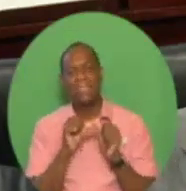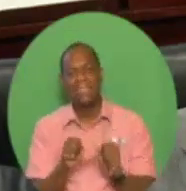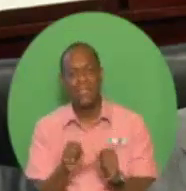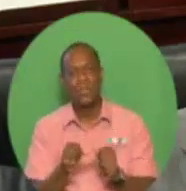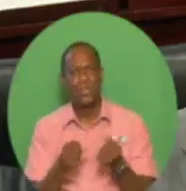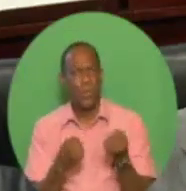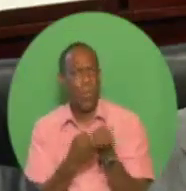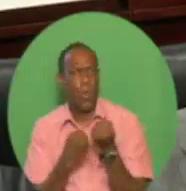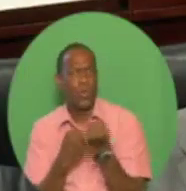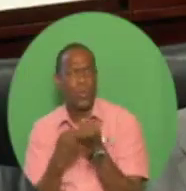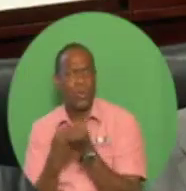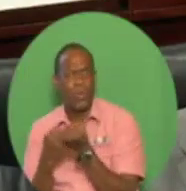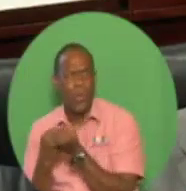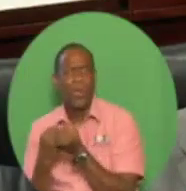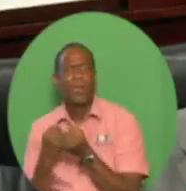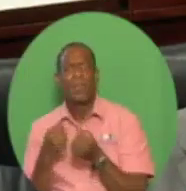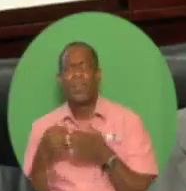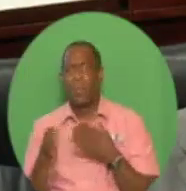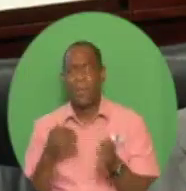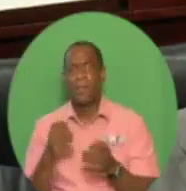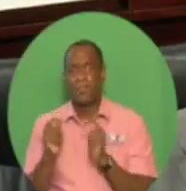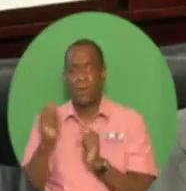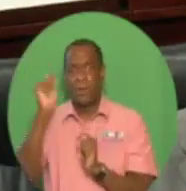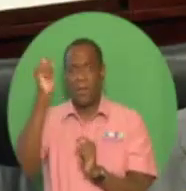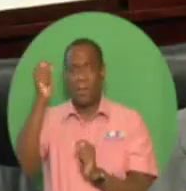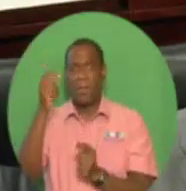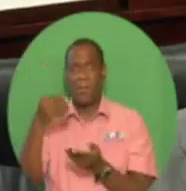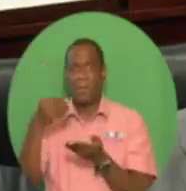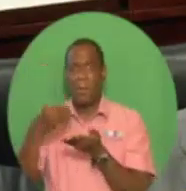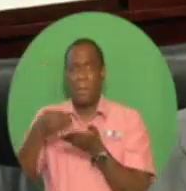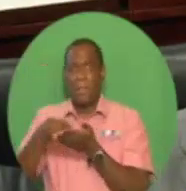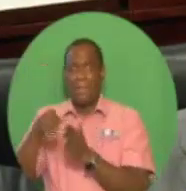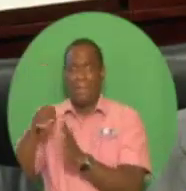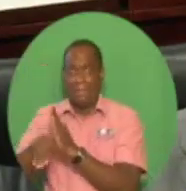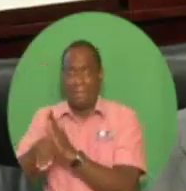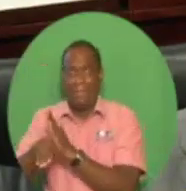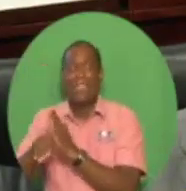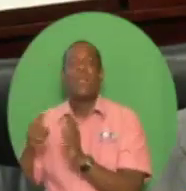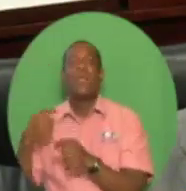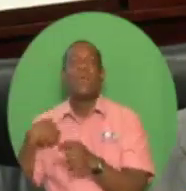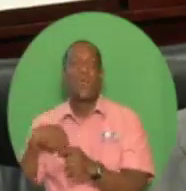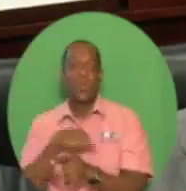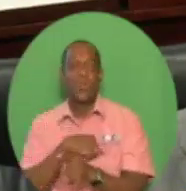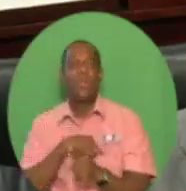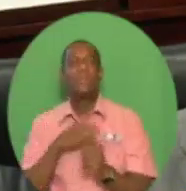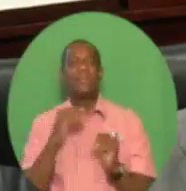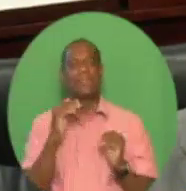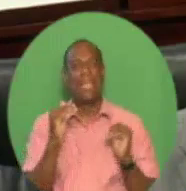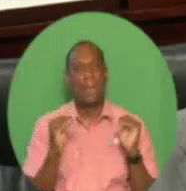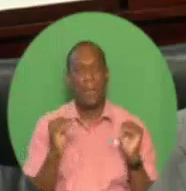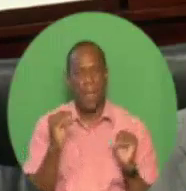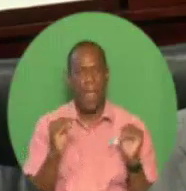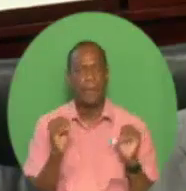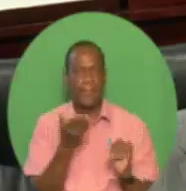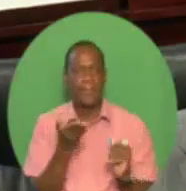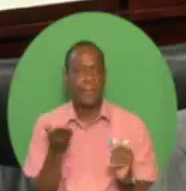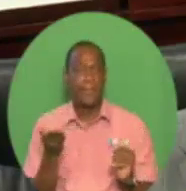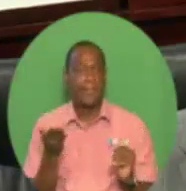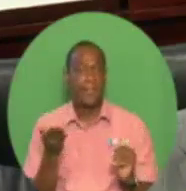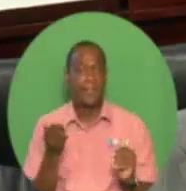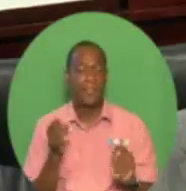while stabilizing the economy and cutting out waste and unnecessary expenditure. But we must ask the question,